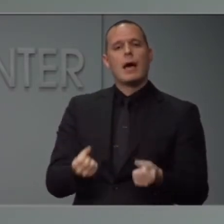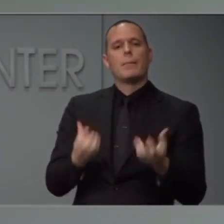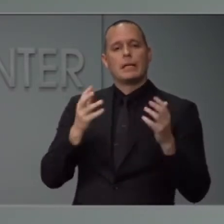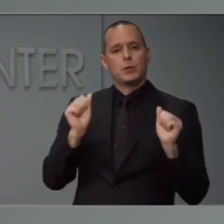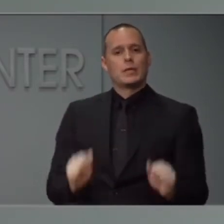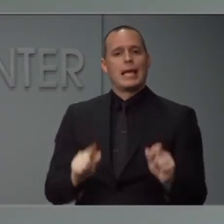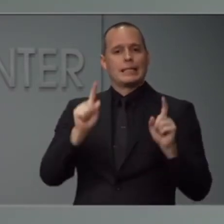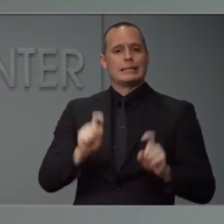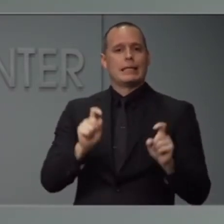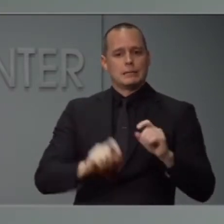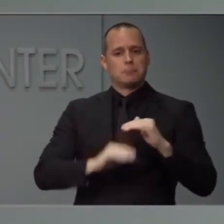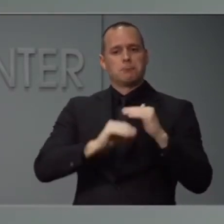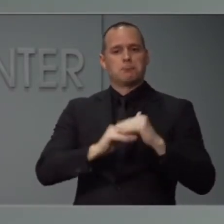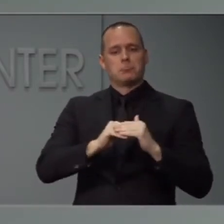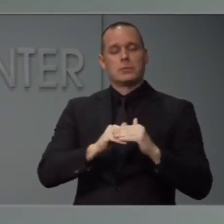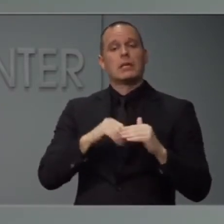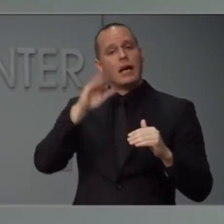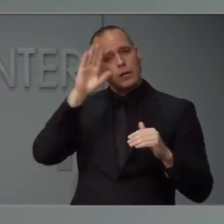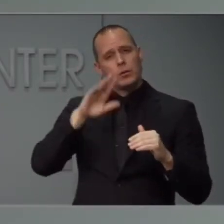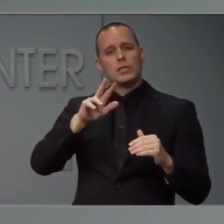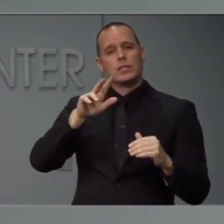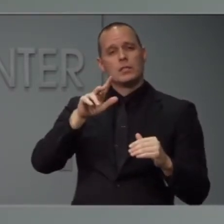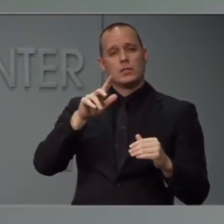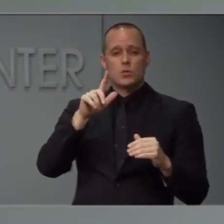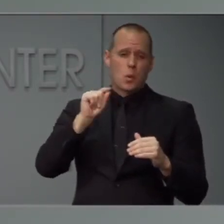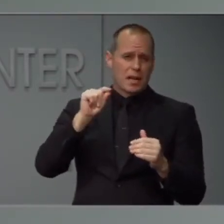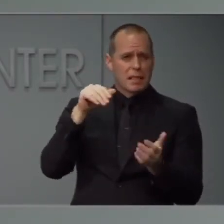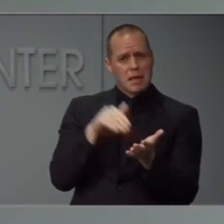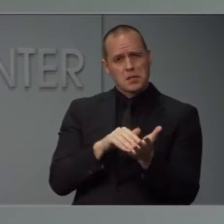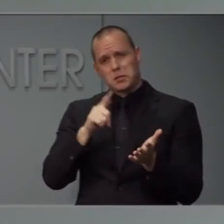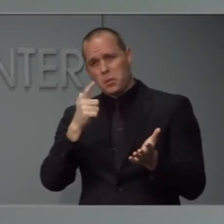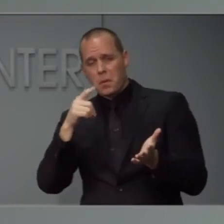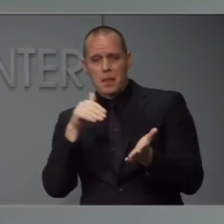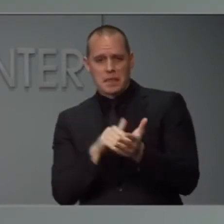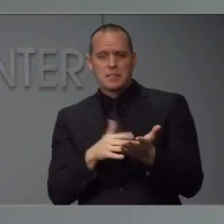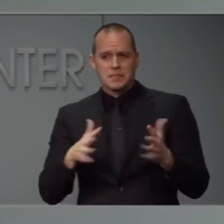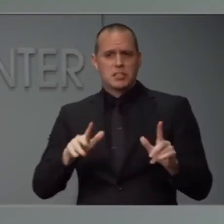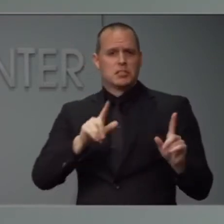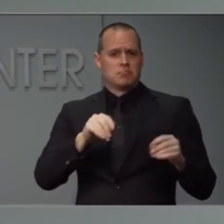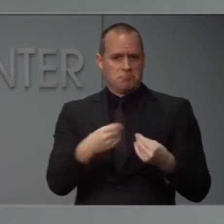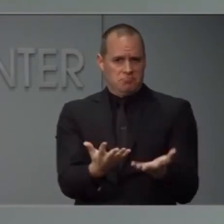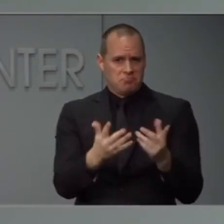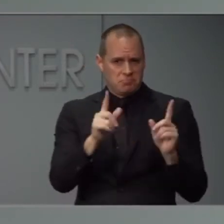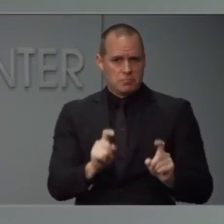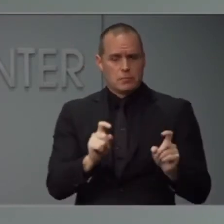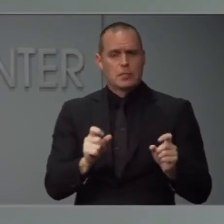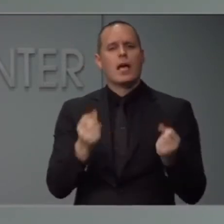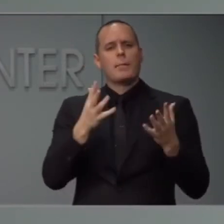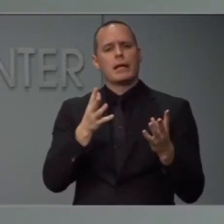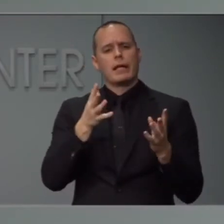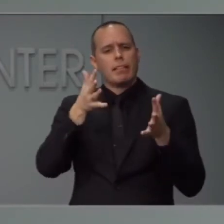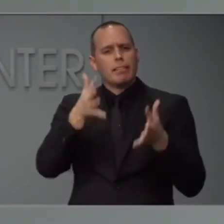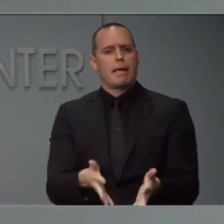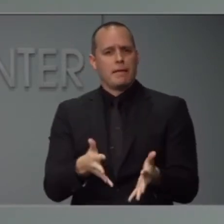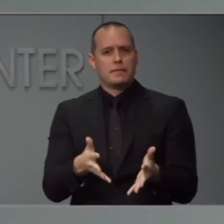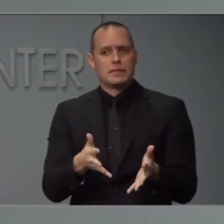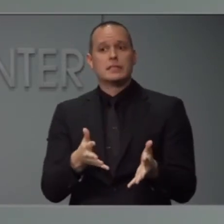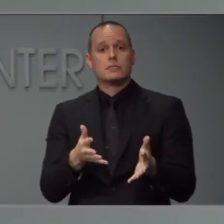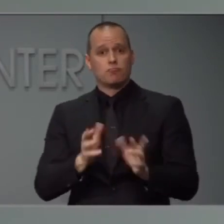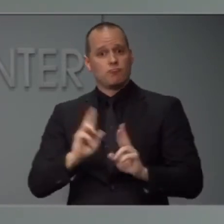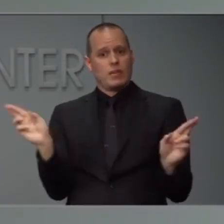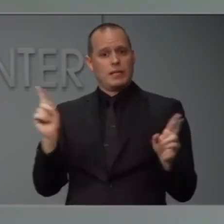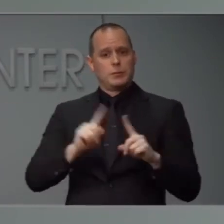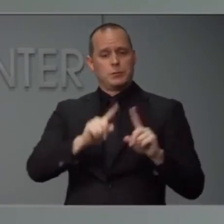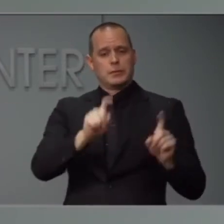been roughly what 21,000 that have been completed. How many more tests are there available in the pipeline and how many tests